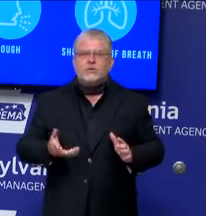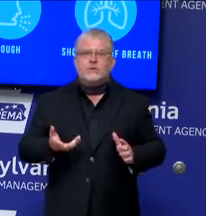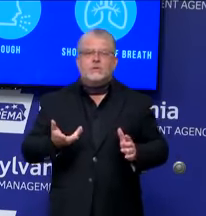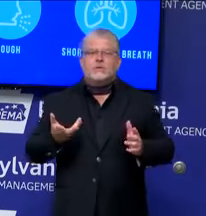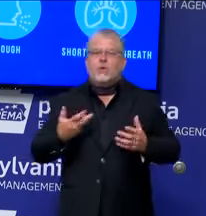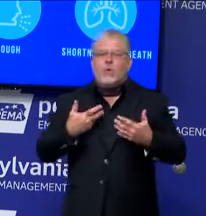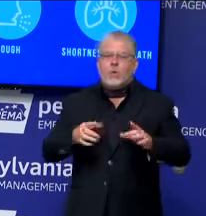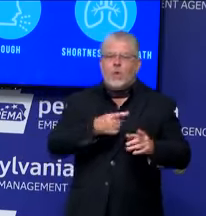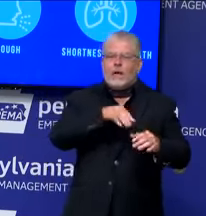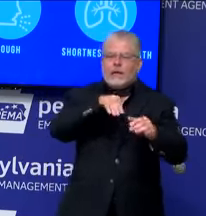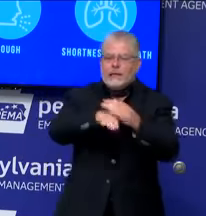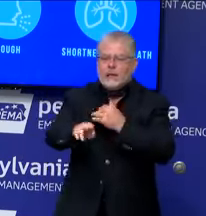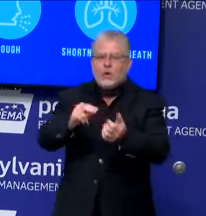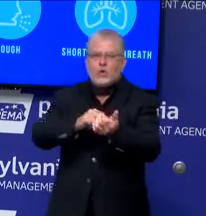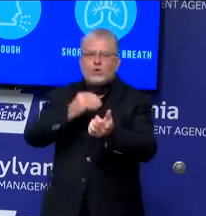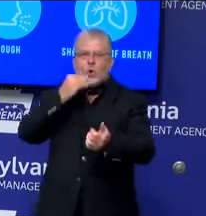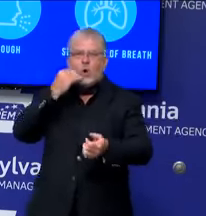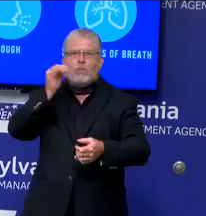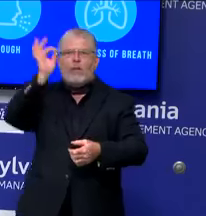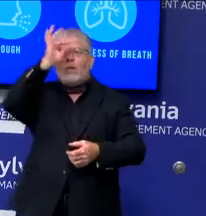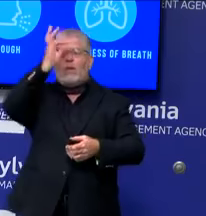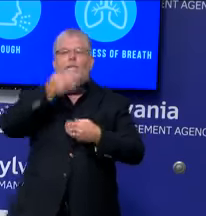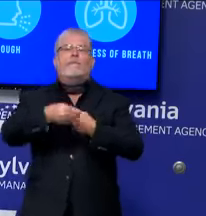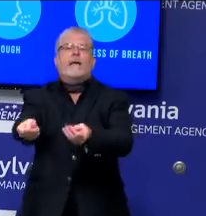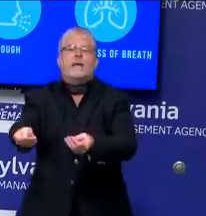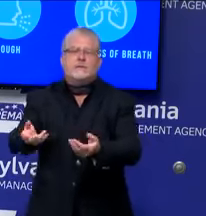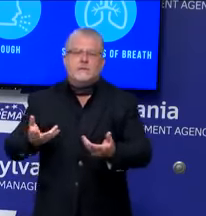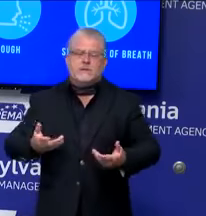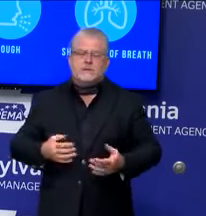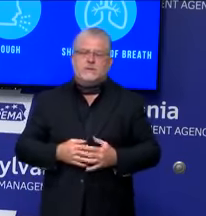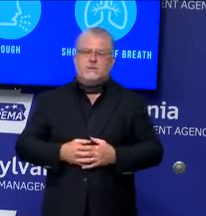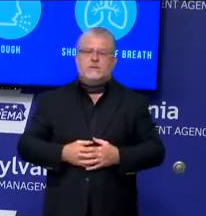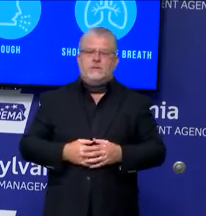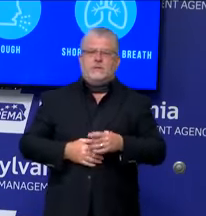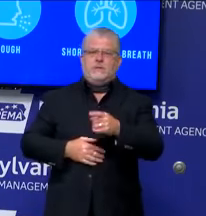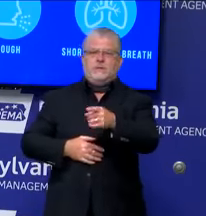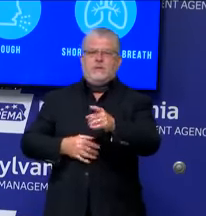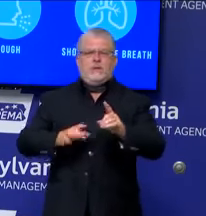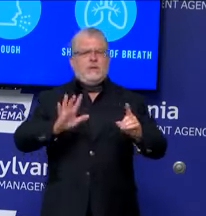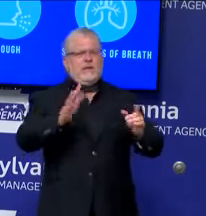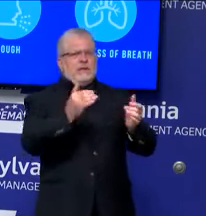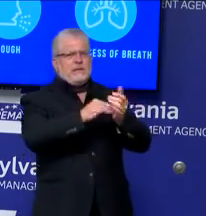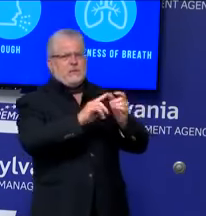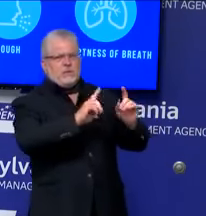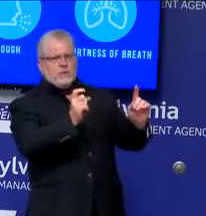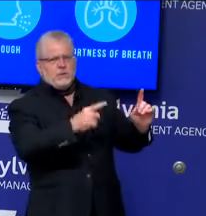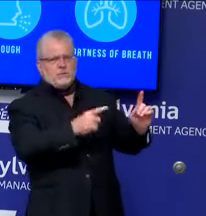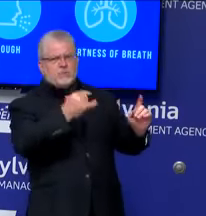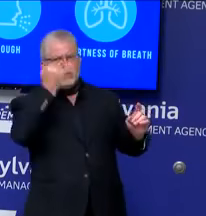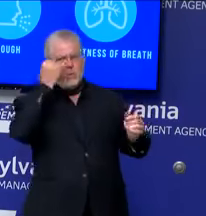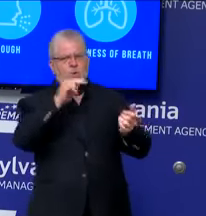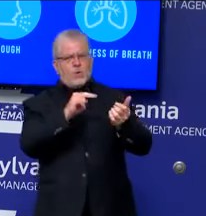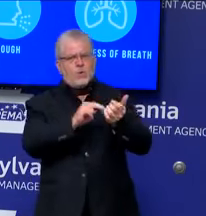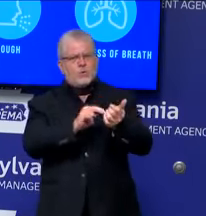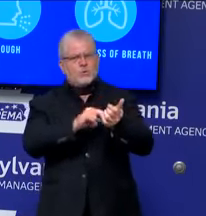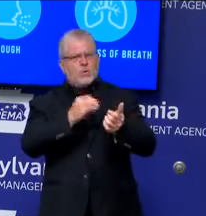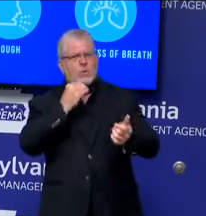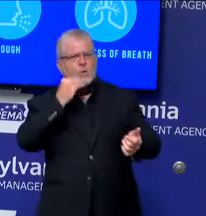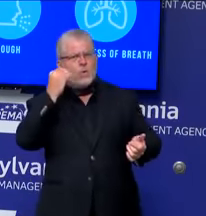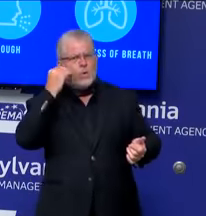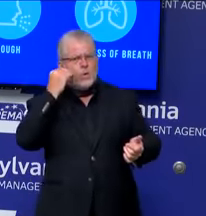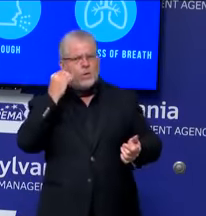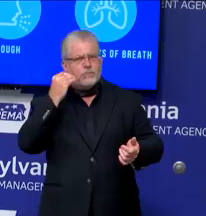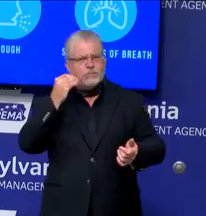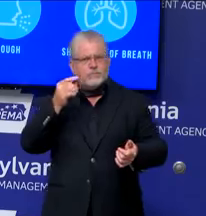facilities that way. Let me just ask this, Paul. Sure. Say a facility met the July 24th deadline